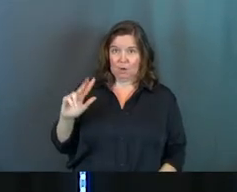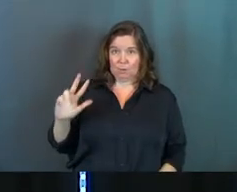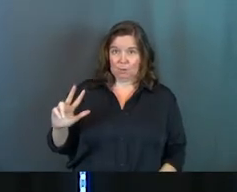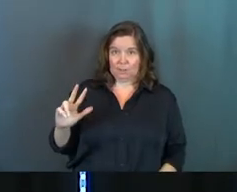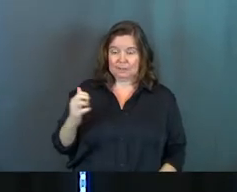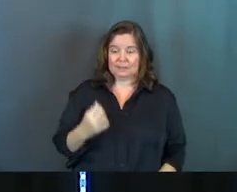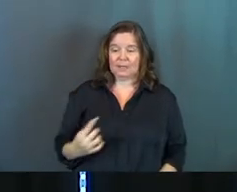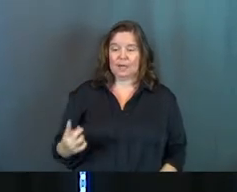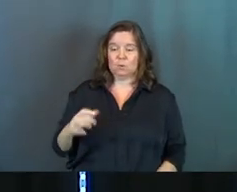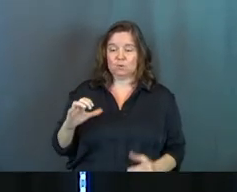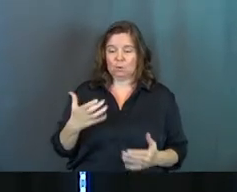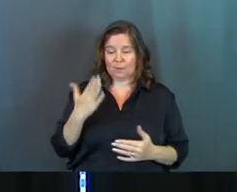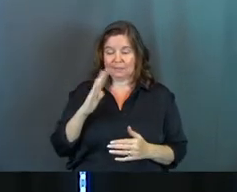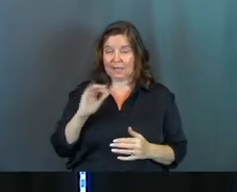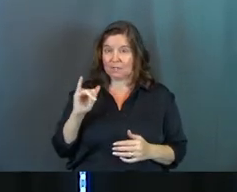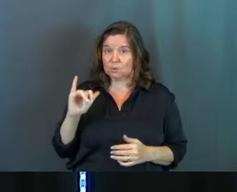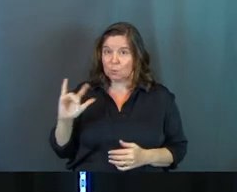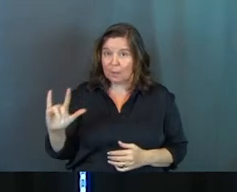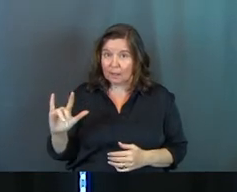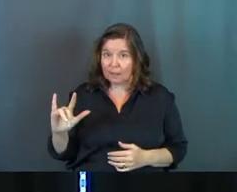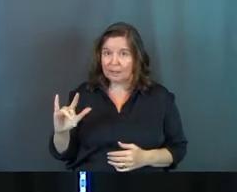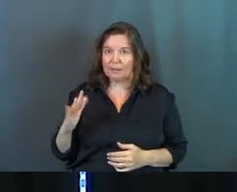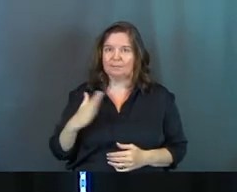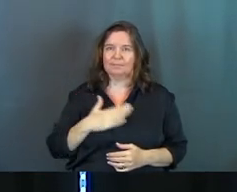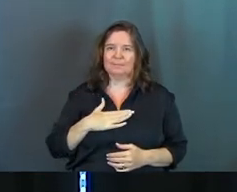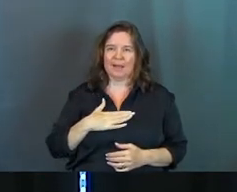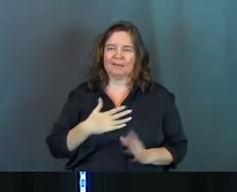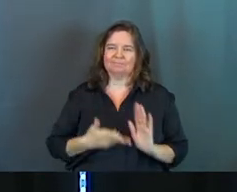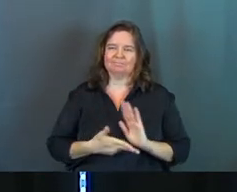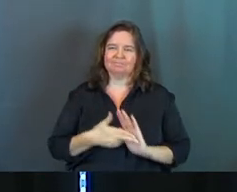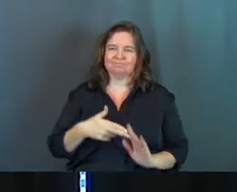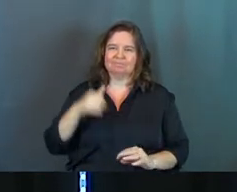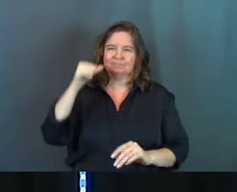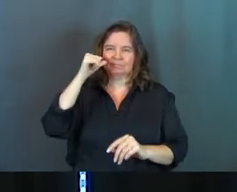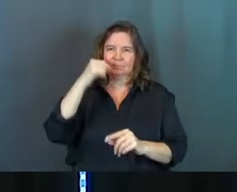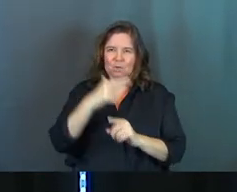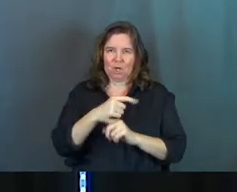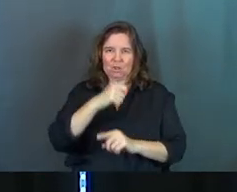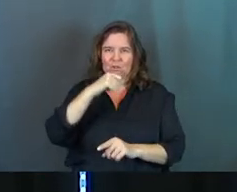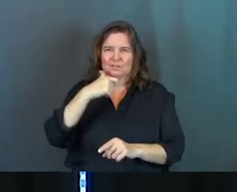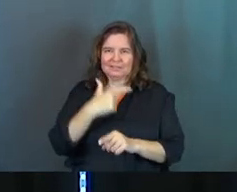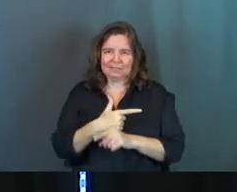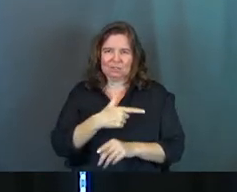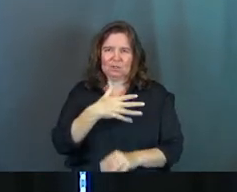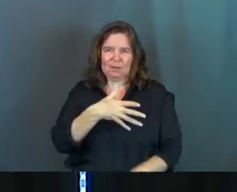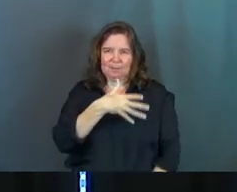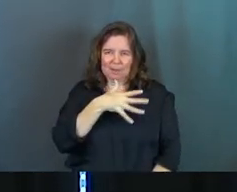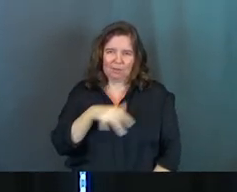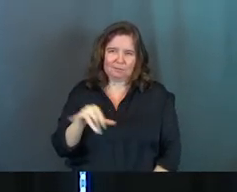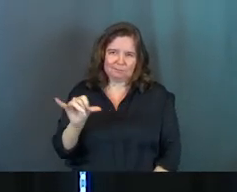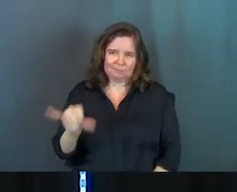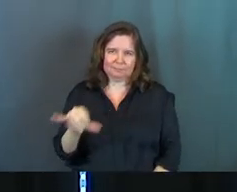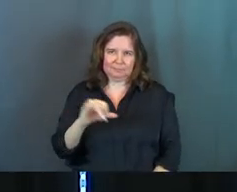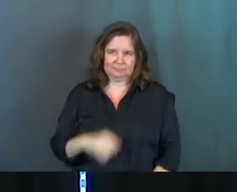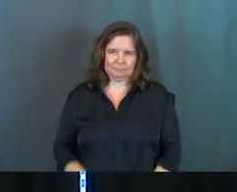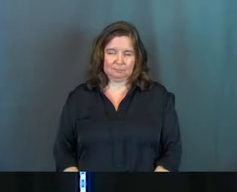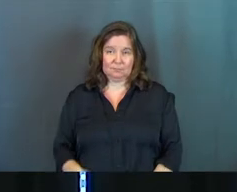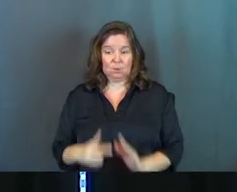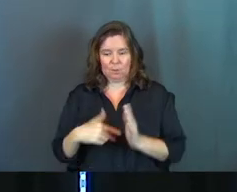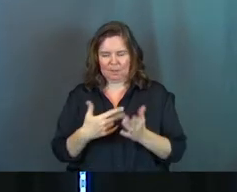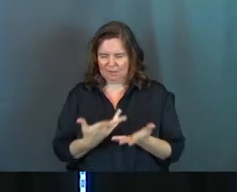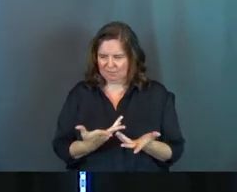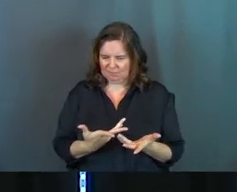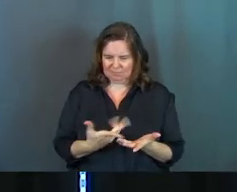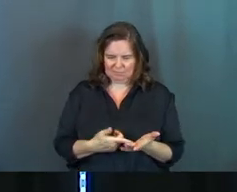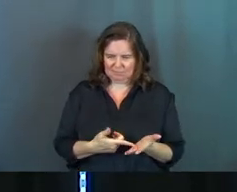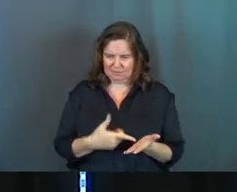says, anyone who does God's will is my brother and sister and mother. So you read the whole thing, you're like, what